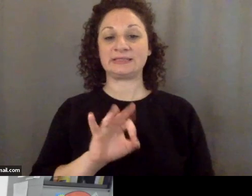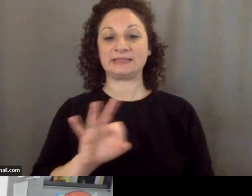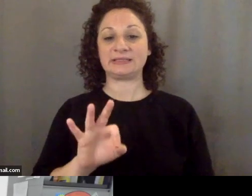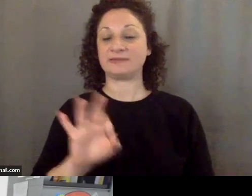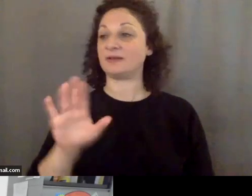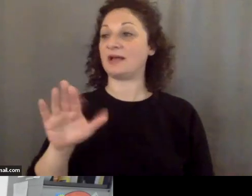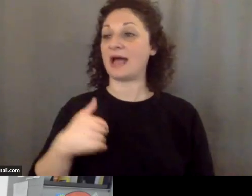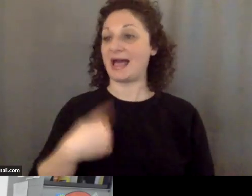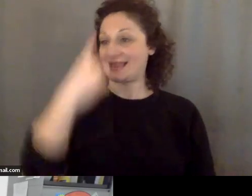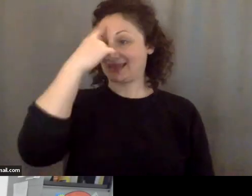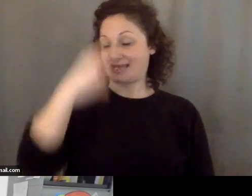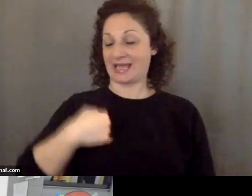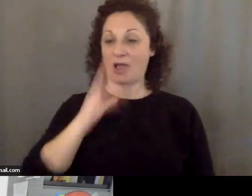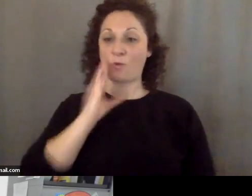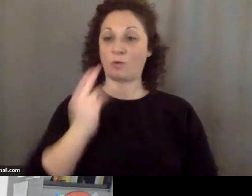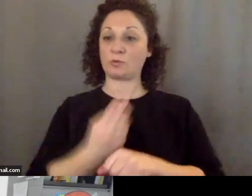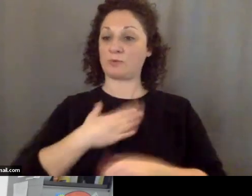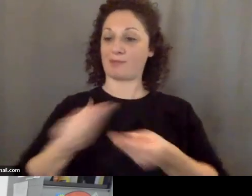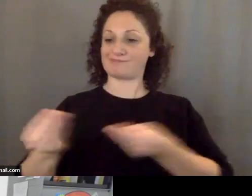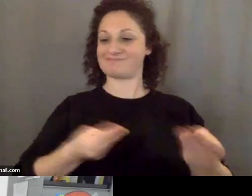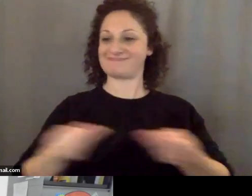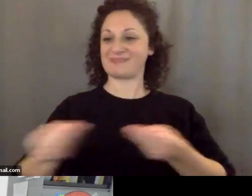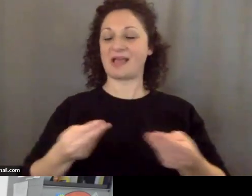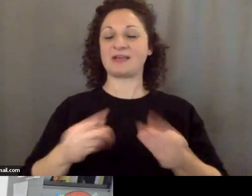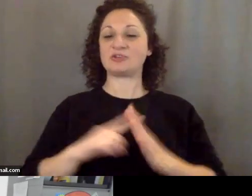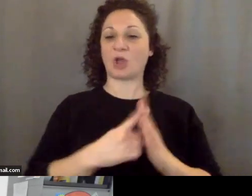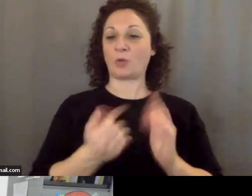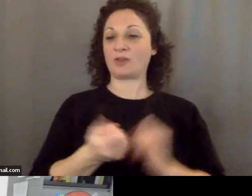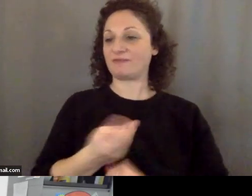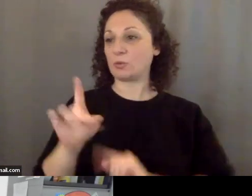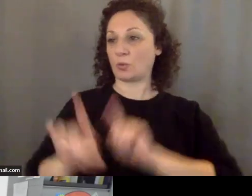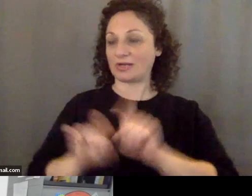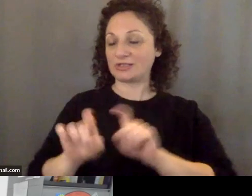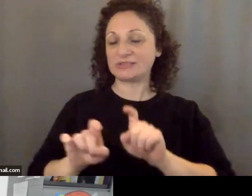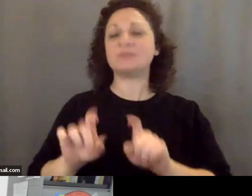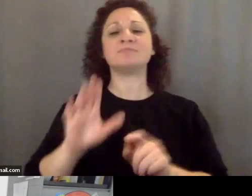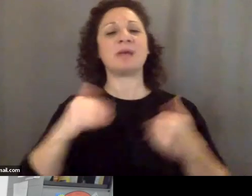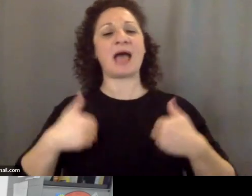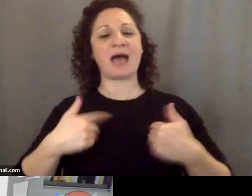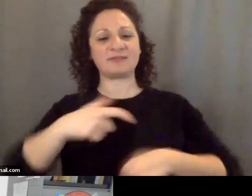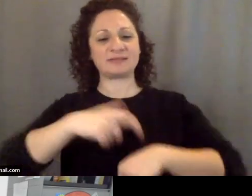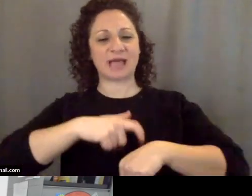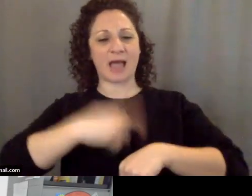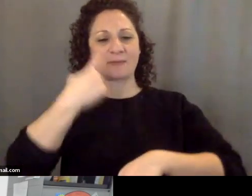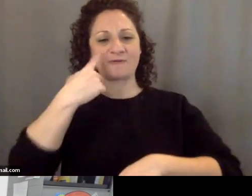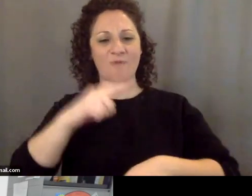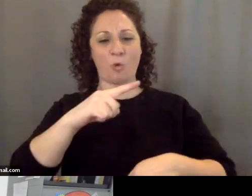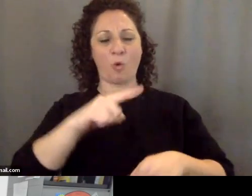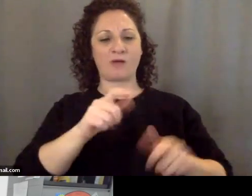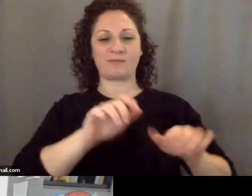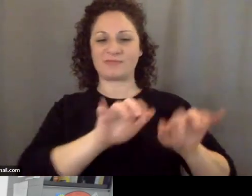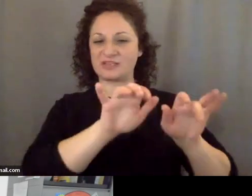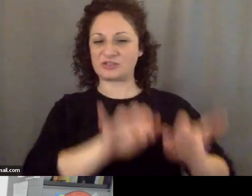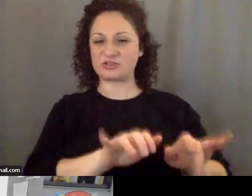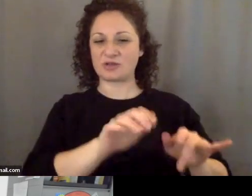my moderator's prerogative and start with a couple questions. We will have time to draw from questions from the